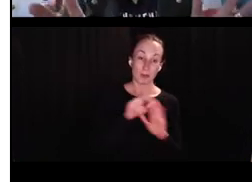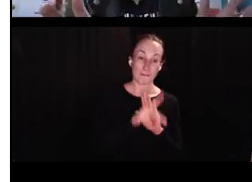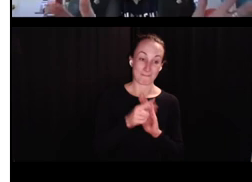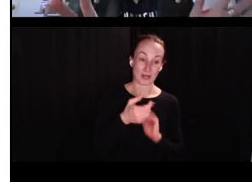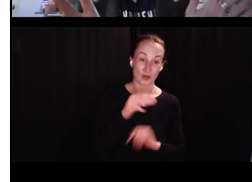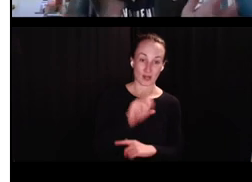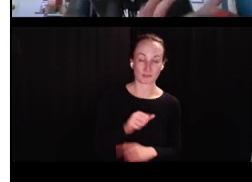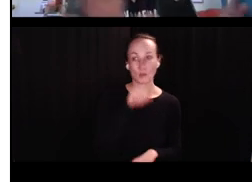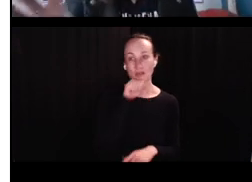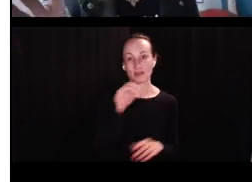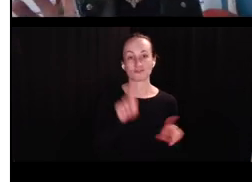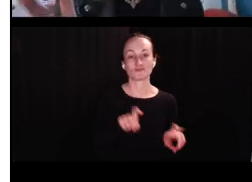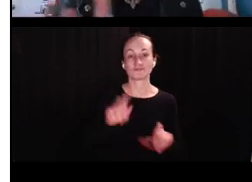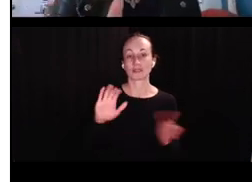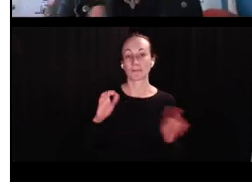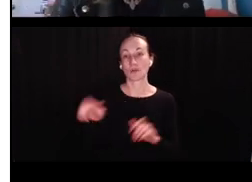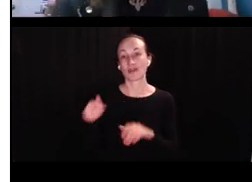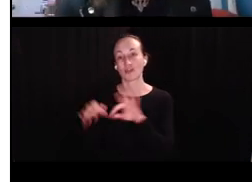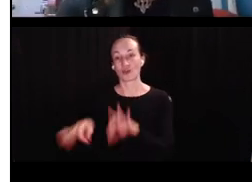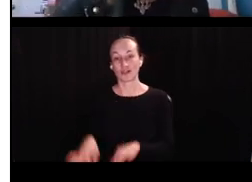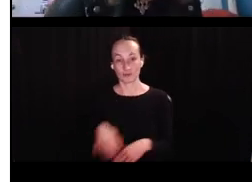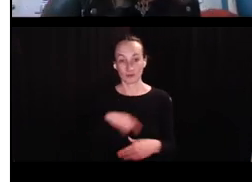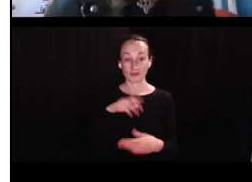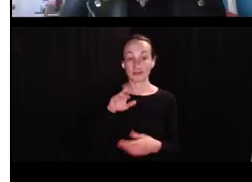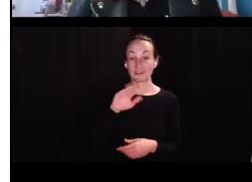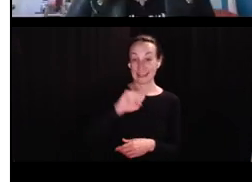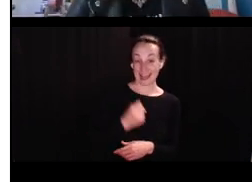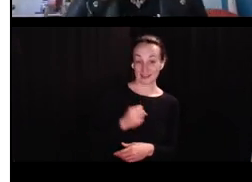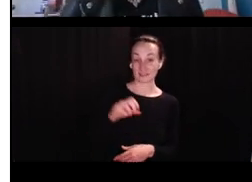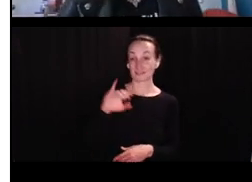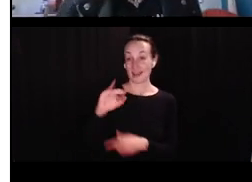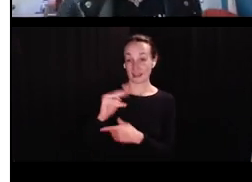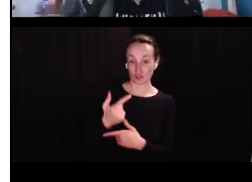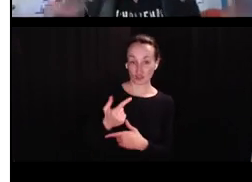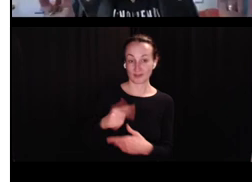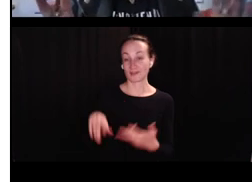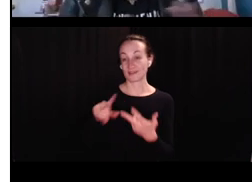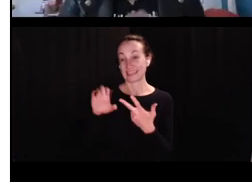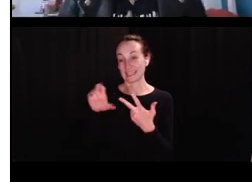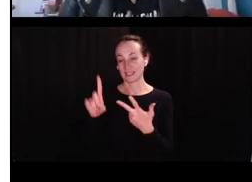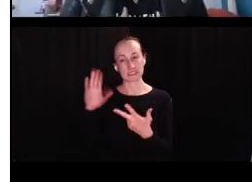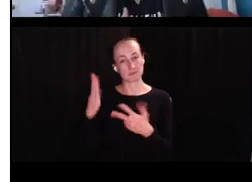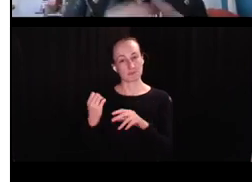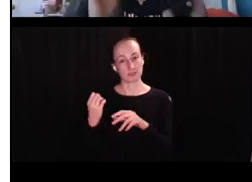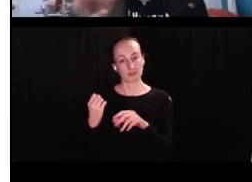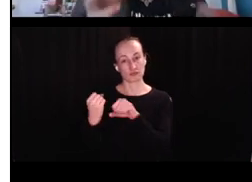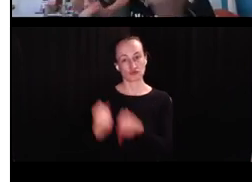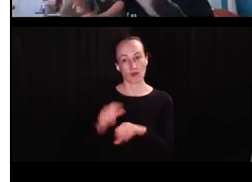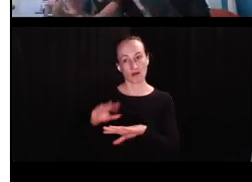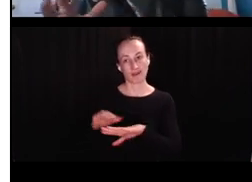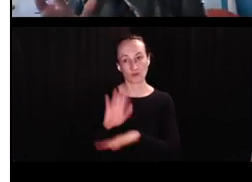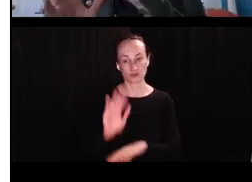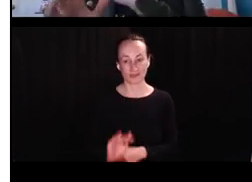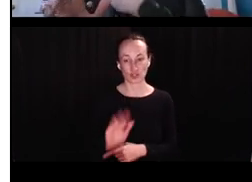small compared to other verbal paradigms, so I would love to do this with other languages. Um, the S, the ING, and the ED seem to be a strong